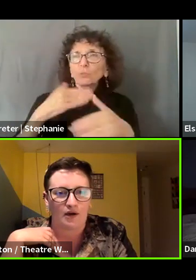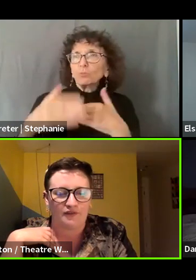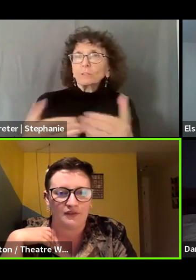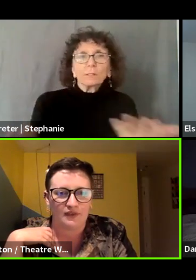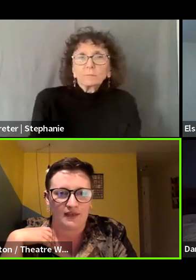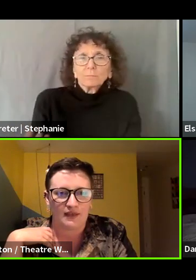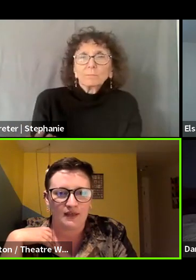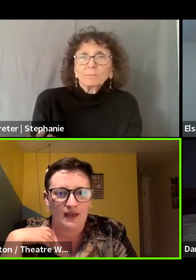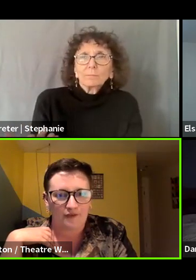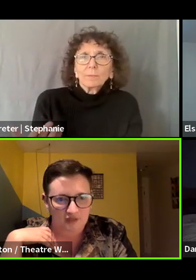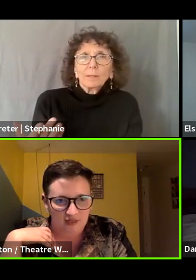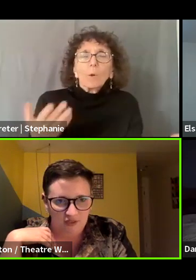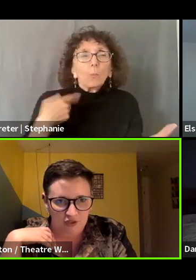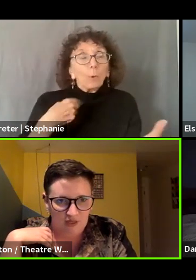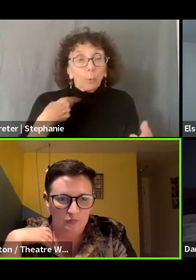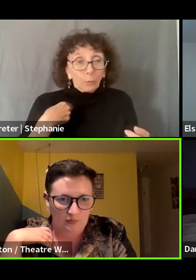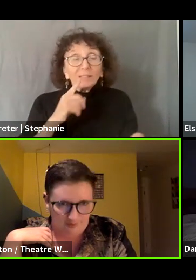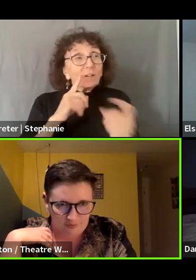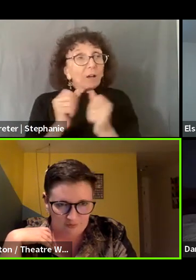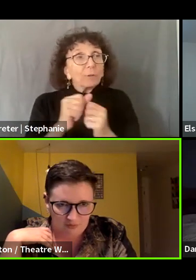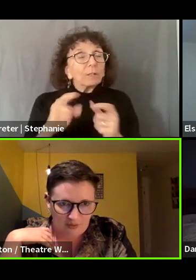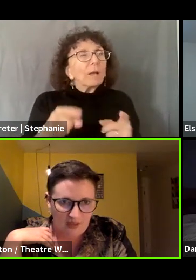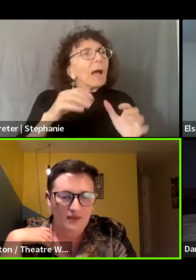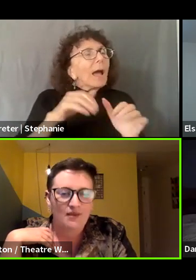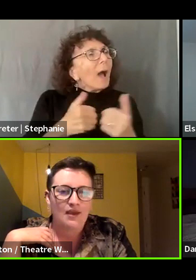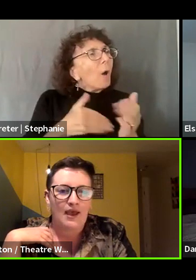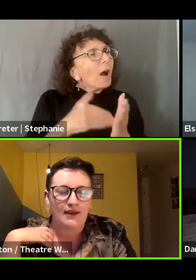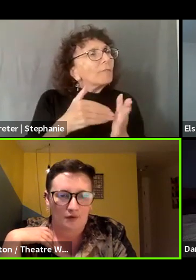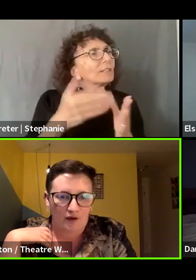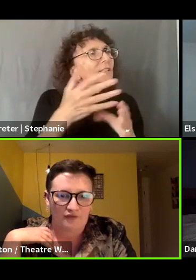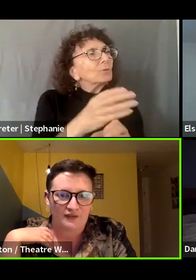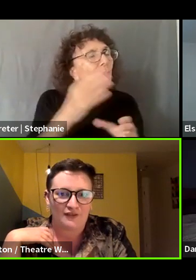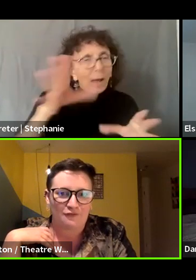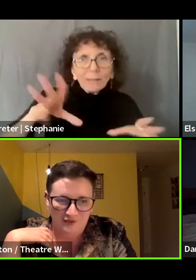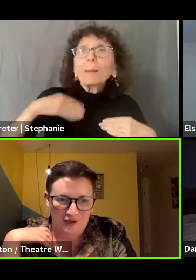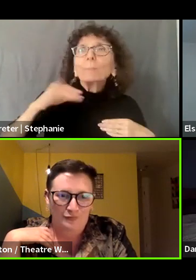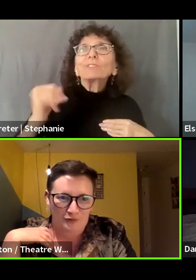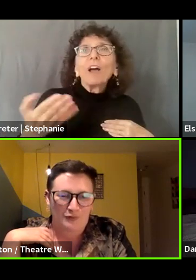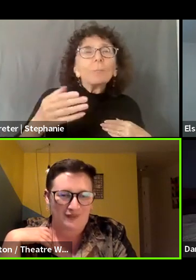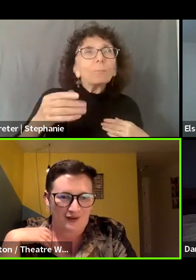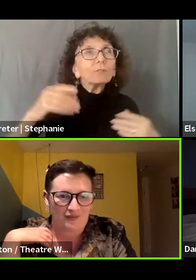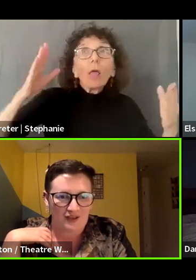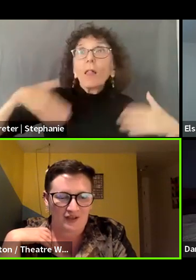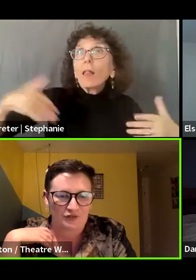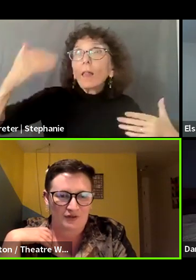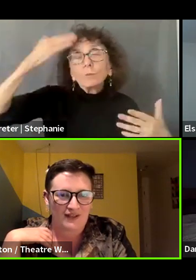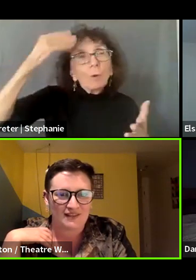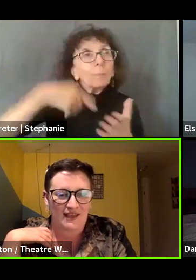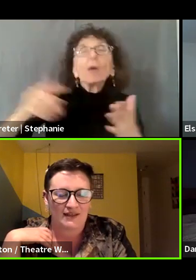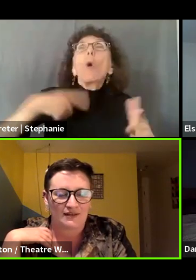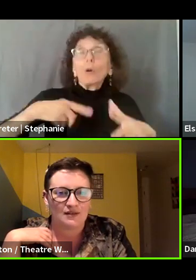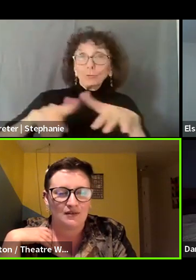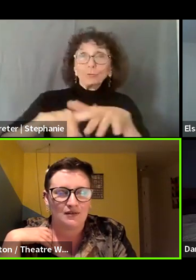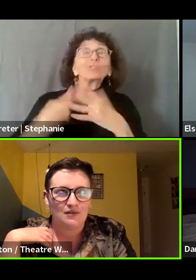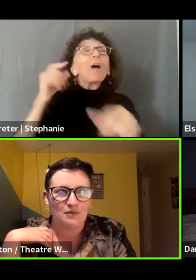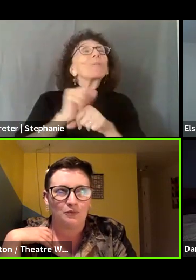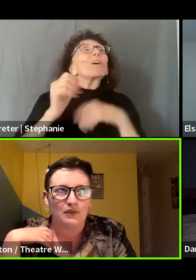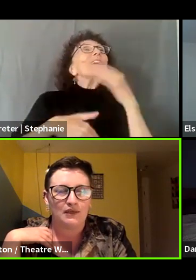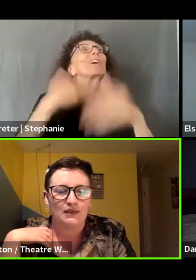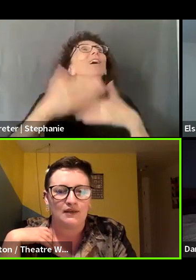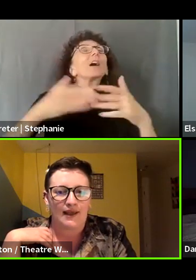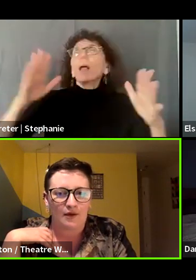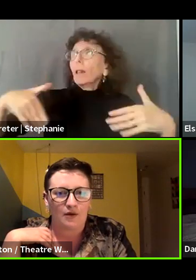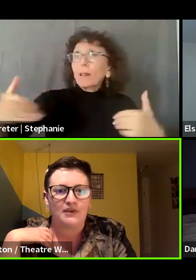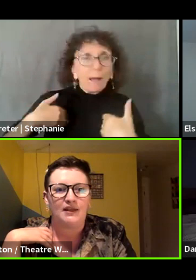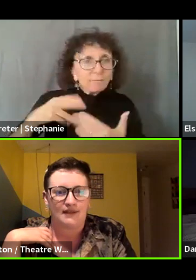is how often they have taken jobs without knowing the pay and how often they've begun work without having contracts. And when